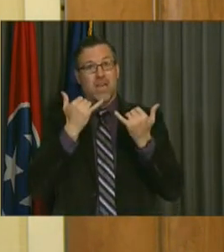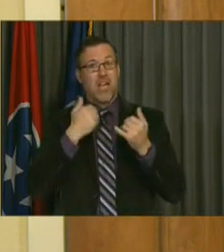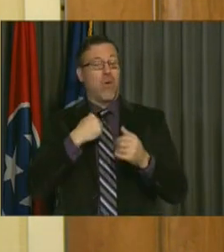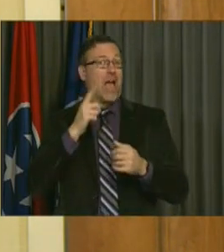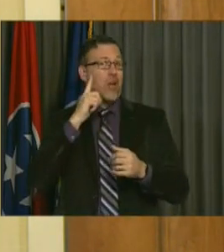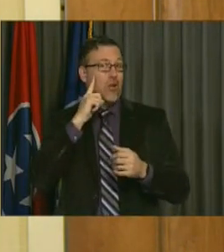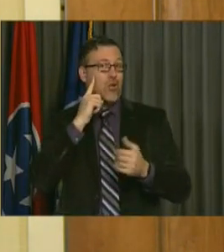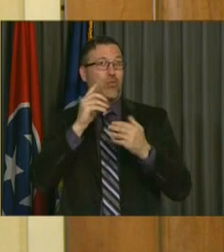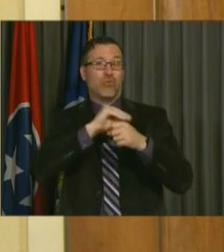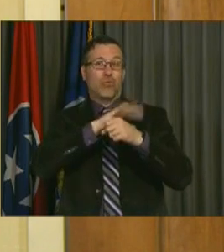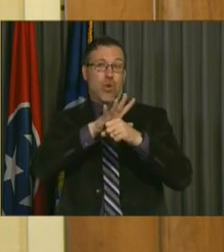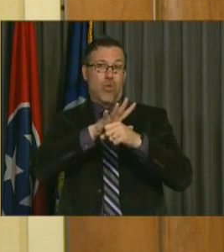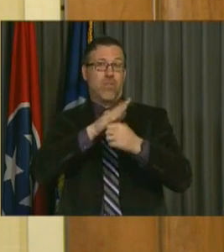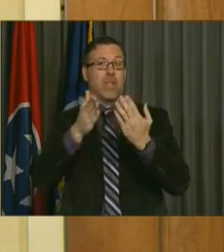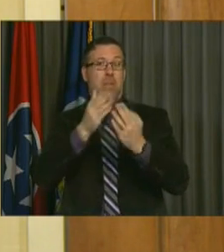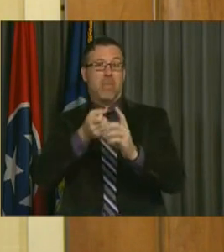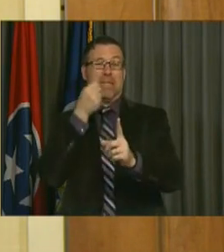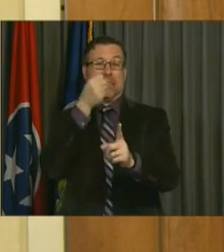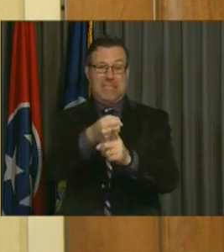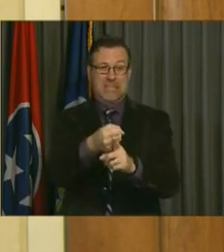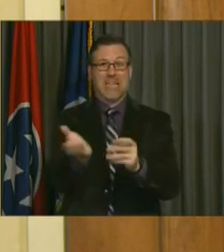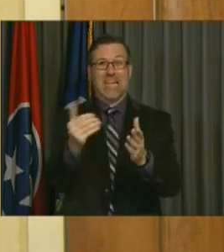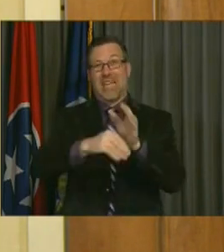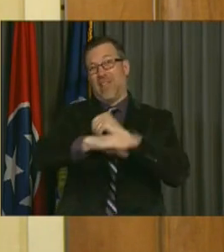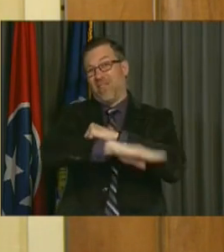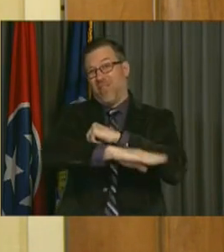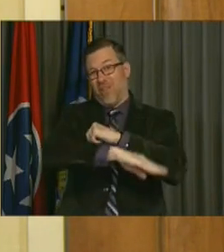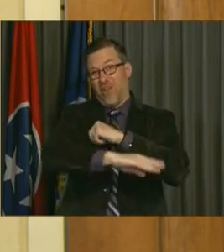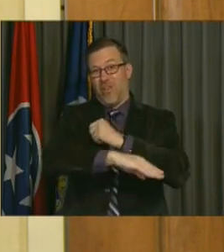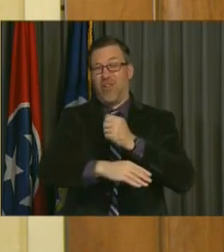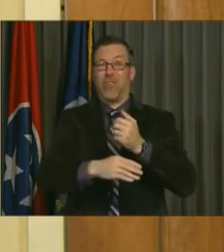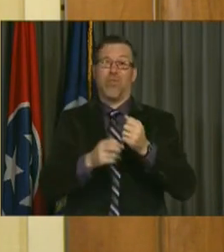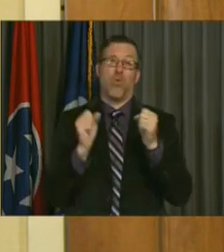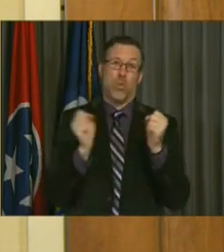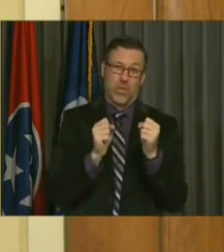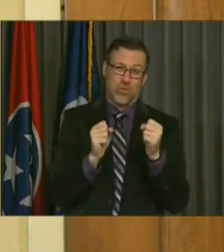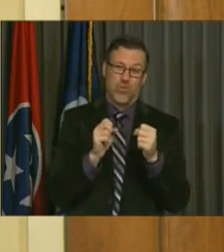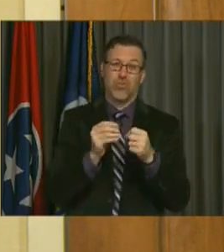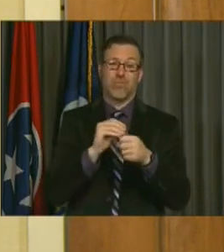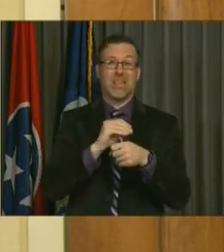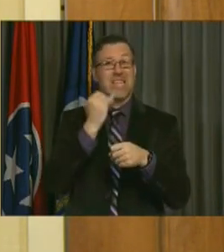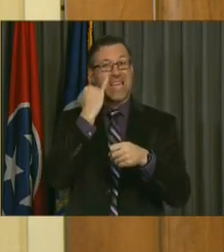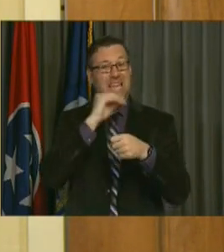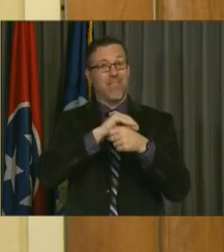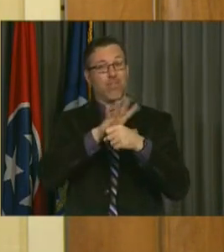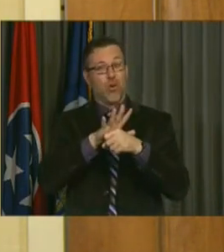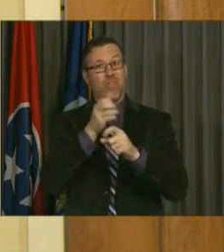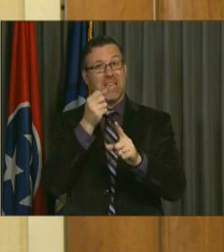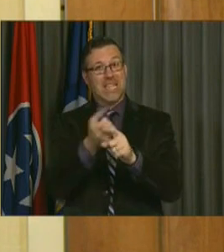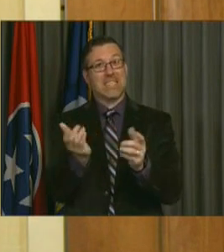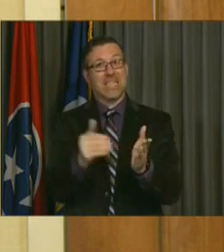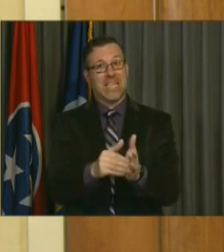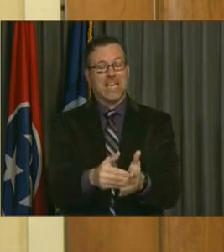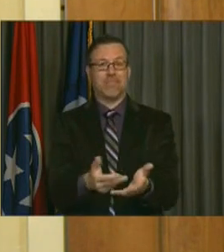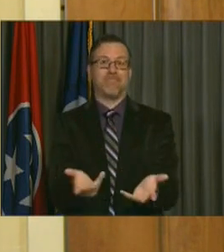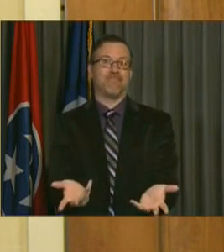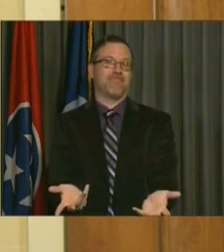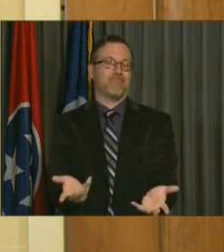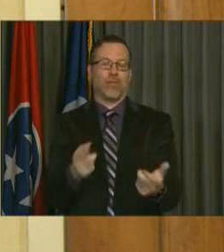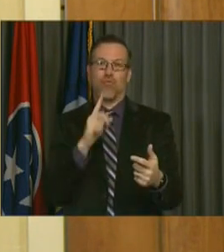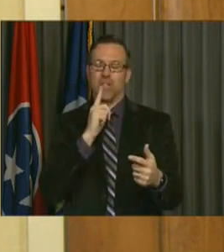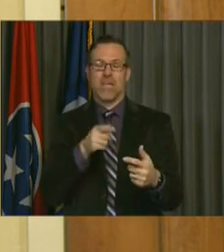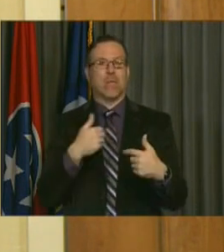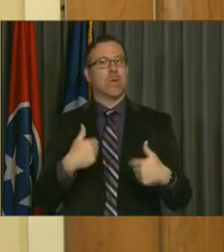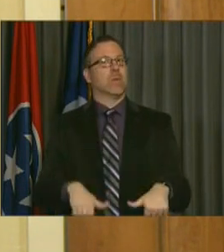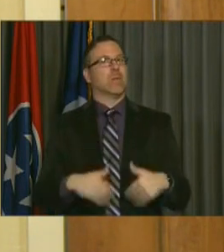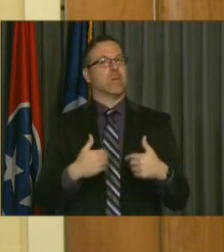return again and we could have to start this all over perhaps sometime in the fall or the winter. That's a big unknown to us. And so when I